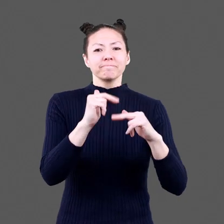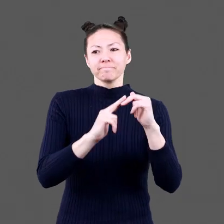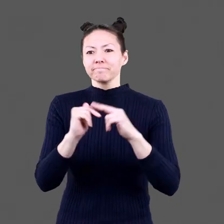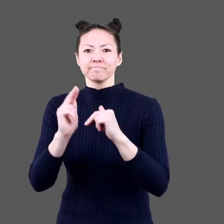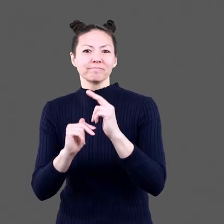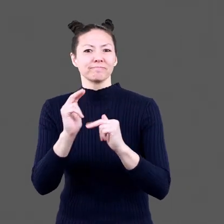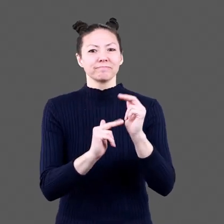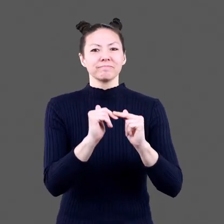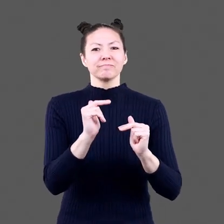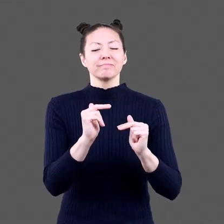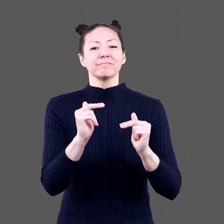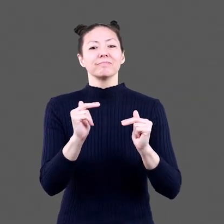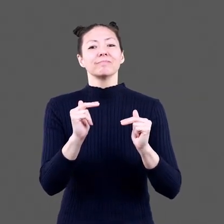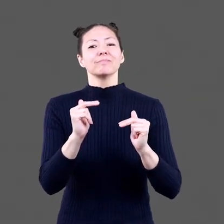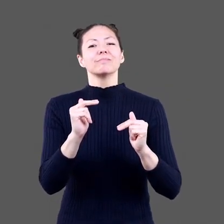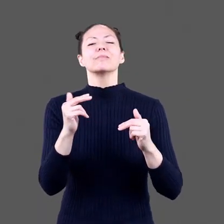curled up by the table